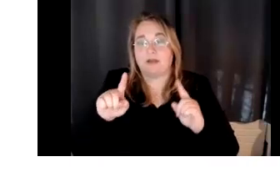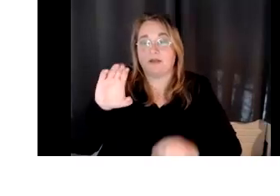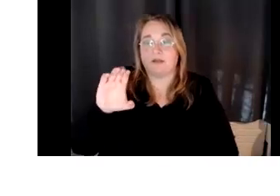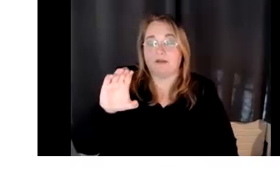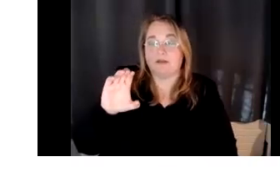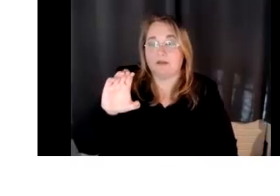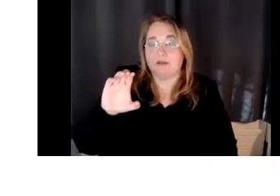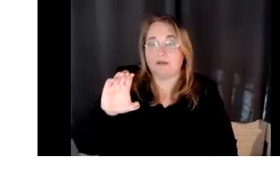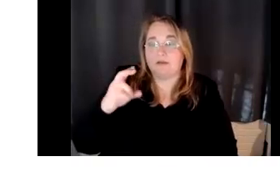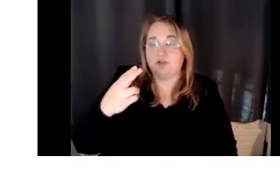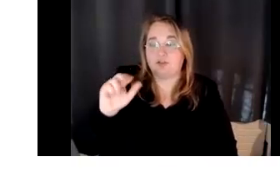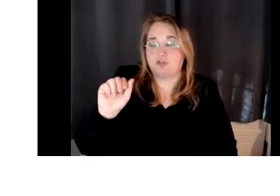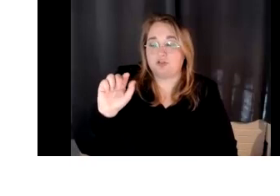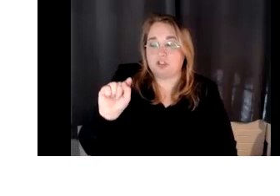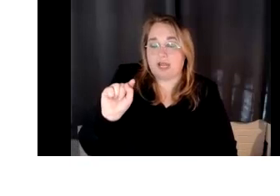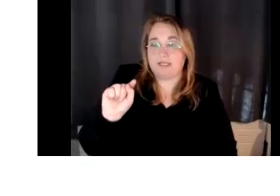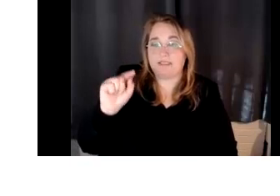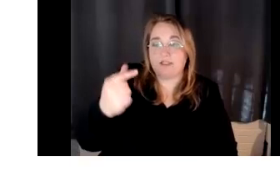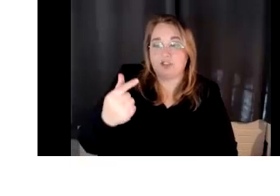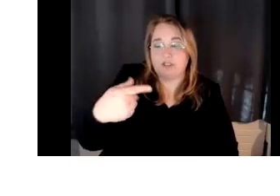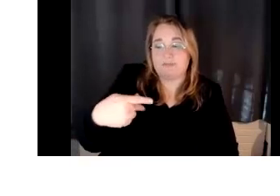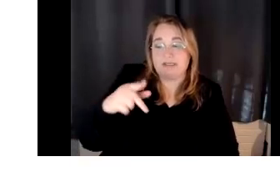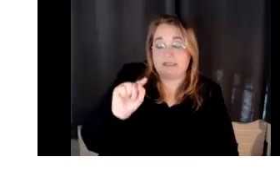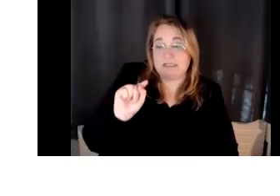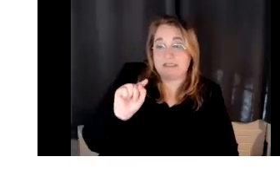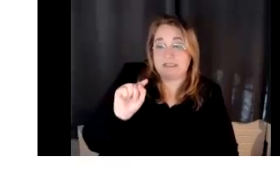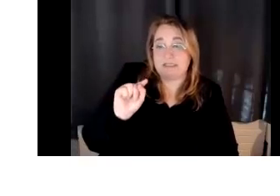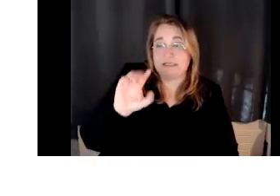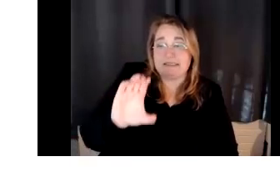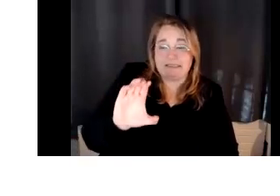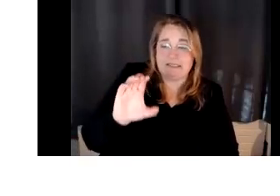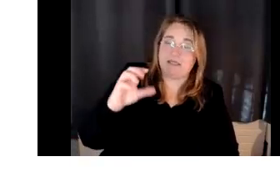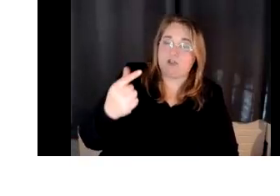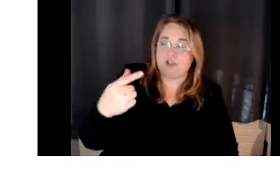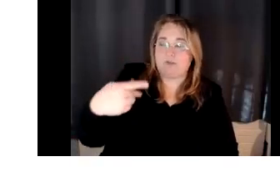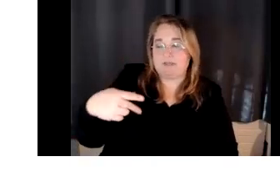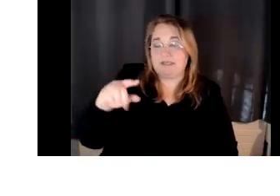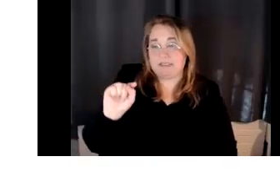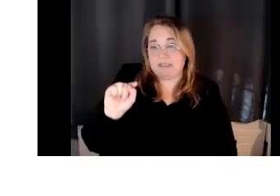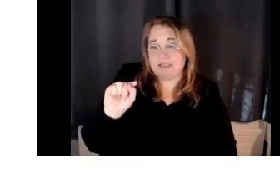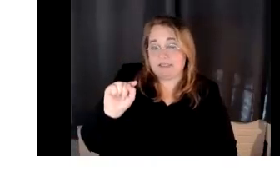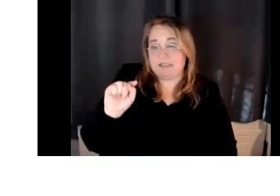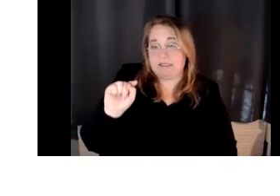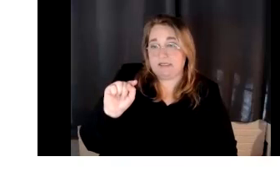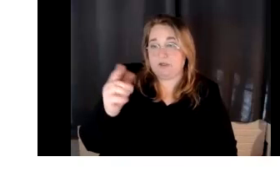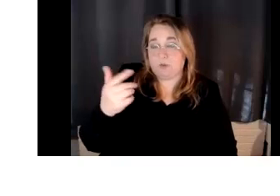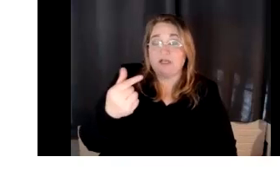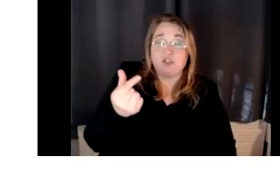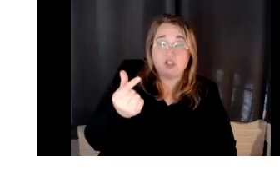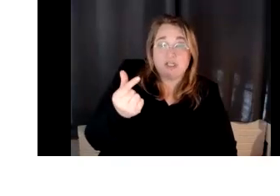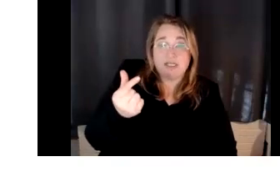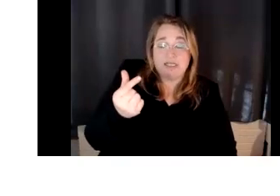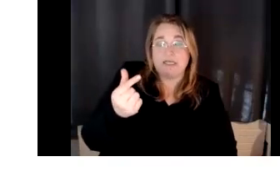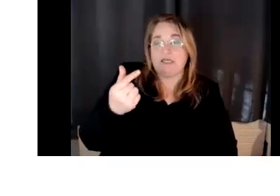The P or the T? So the G means generative. What does that mean?